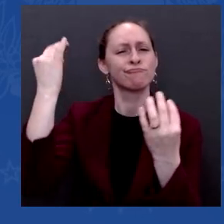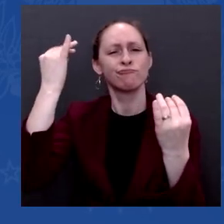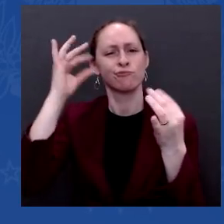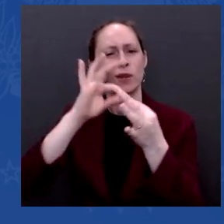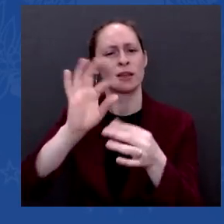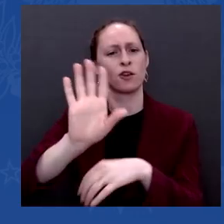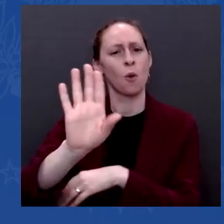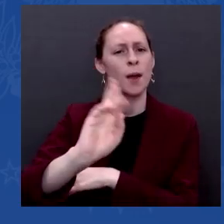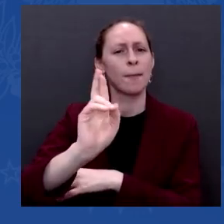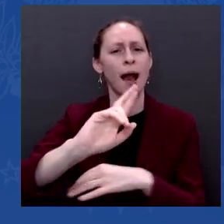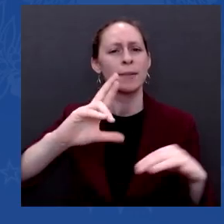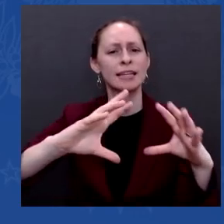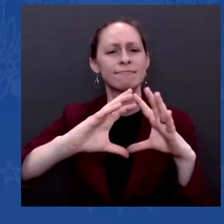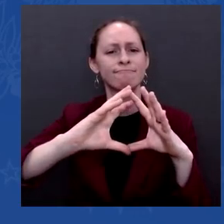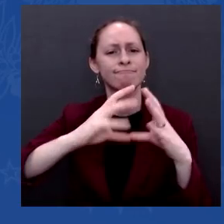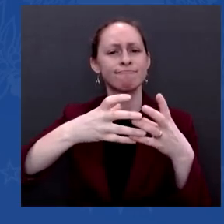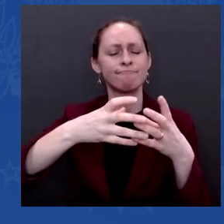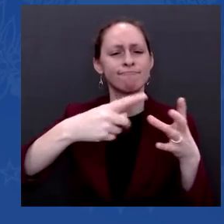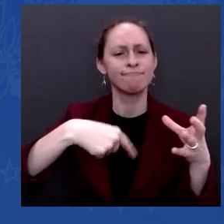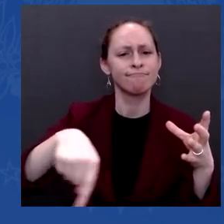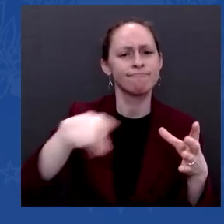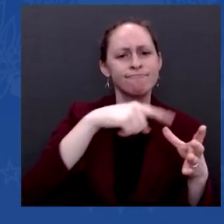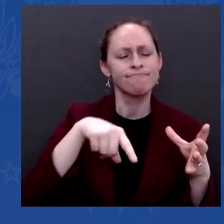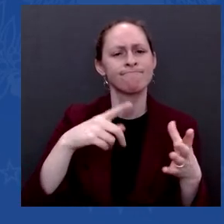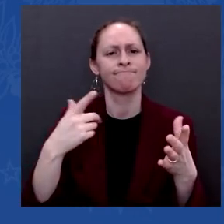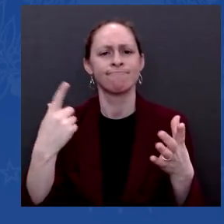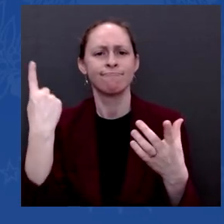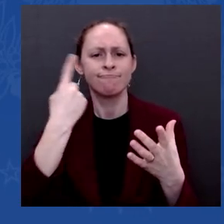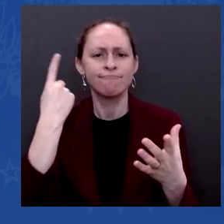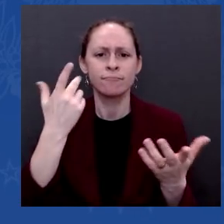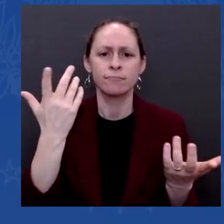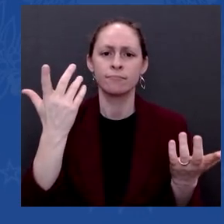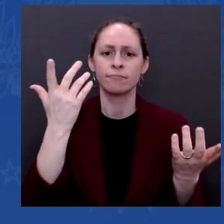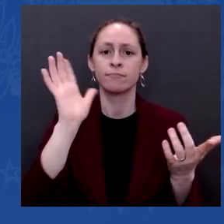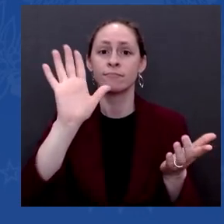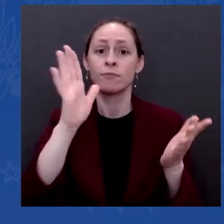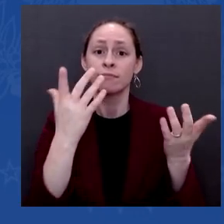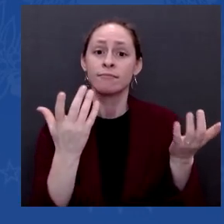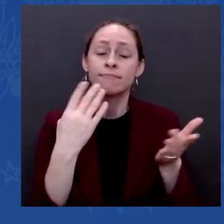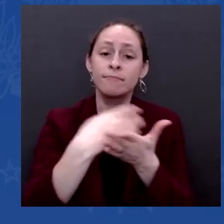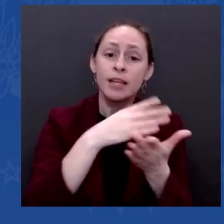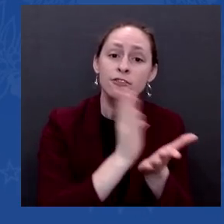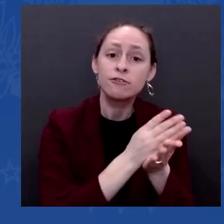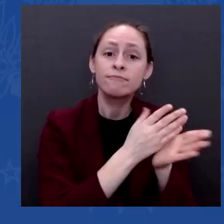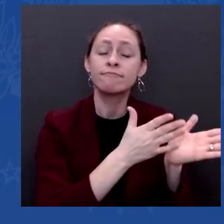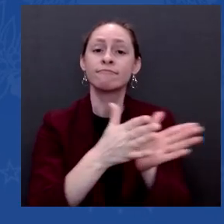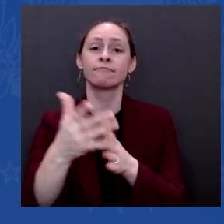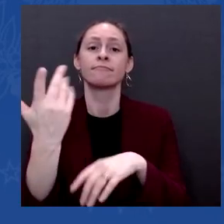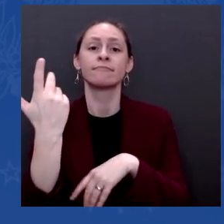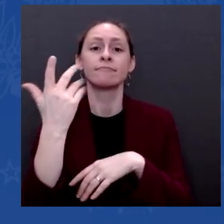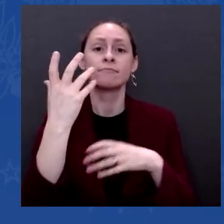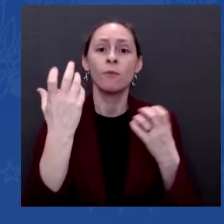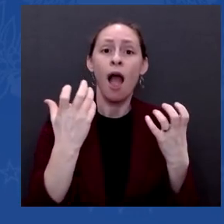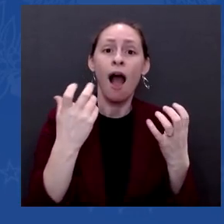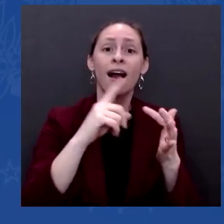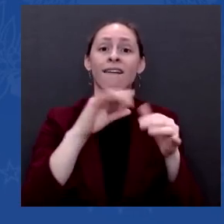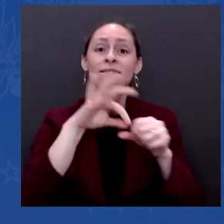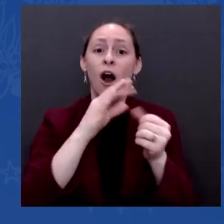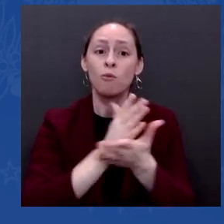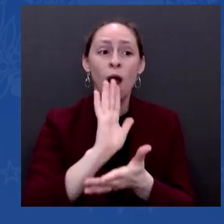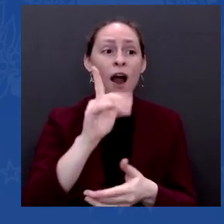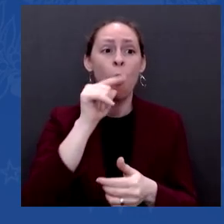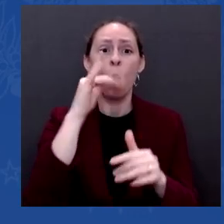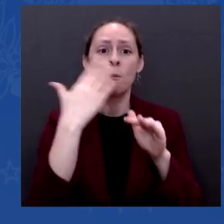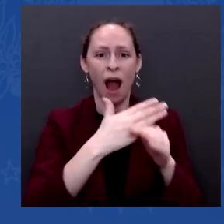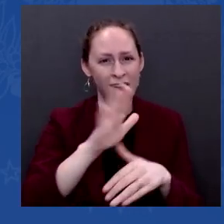by your own party after months of negotiation. You are only guaranteed control of Washington for one more year before the midterms. Do you need to be